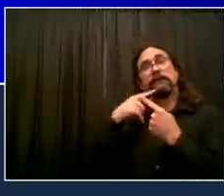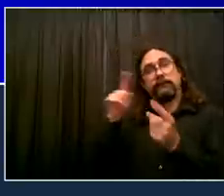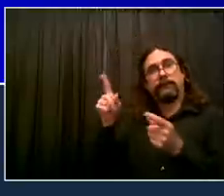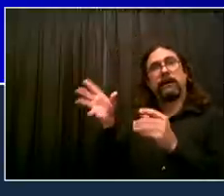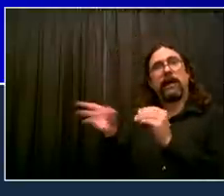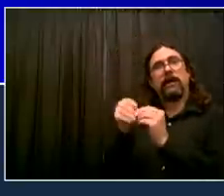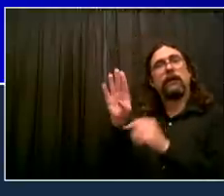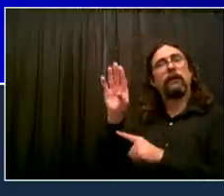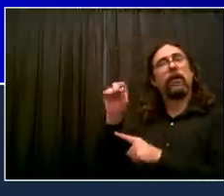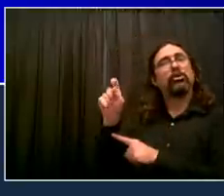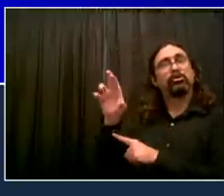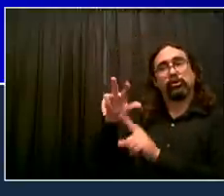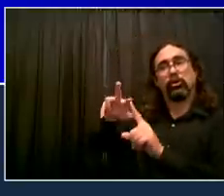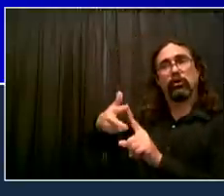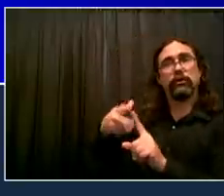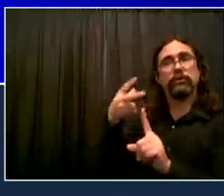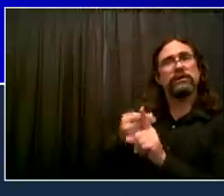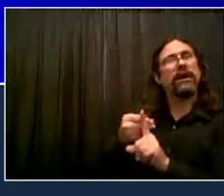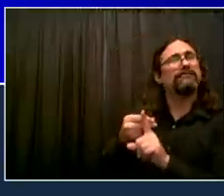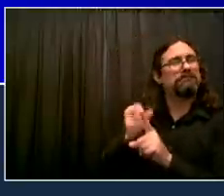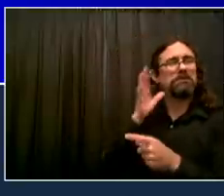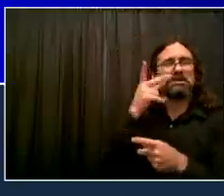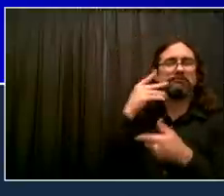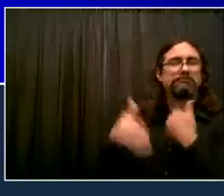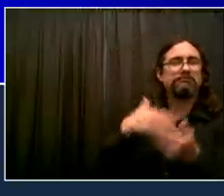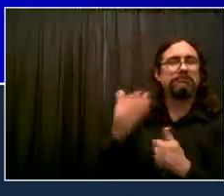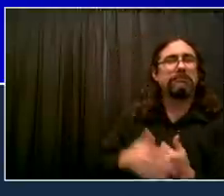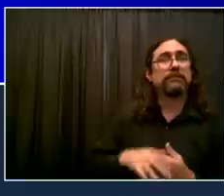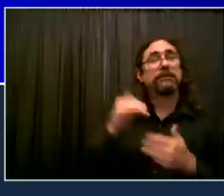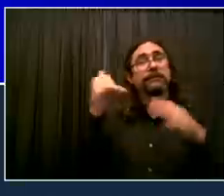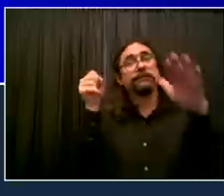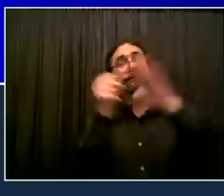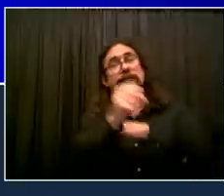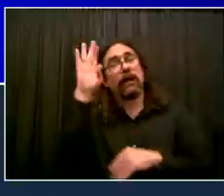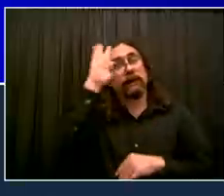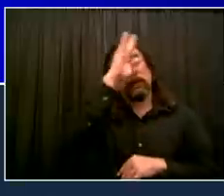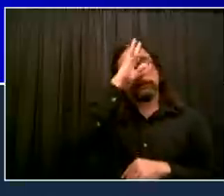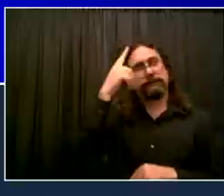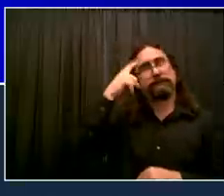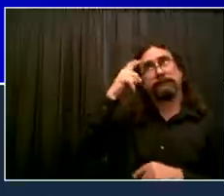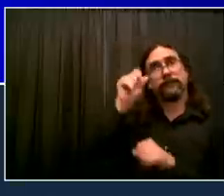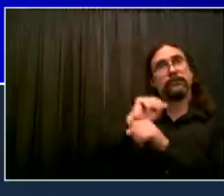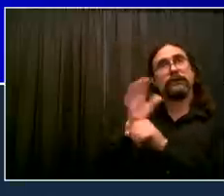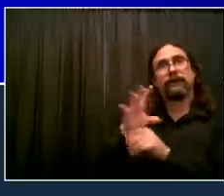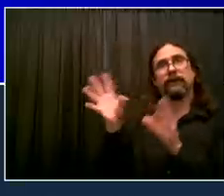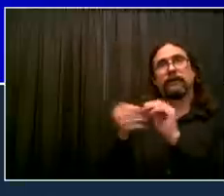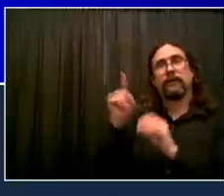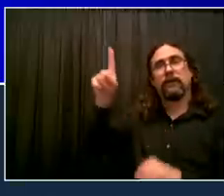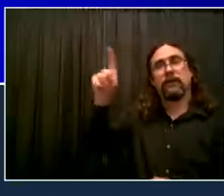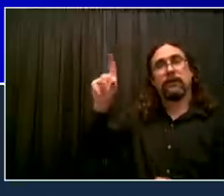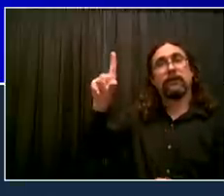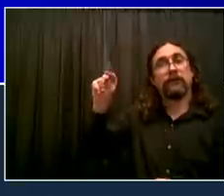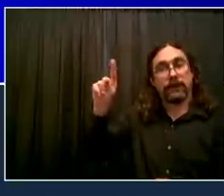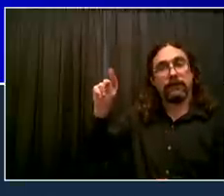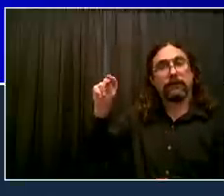admitted to New York City hospitals for suspected COVID-19. Today's report, 120 patients. Confirmed positivity level 26